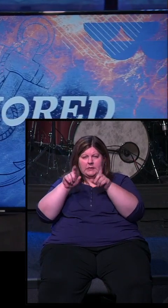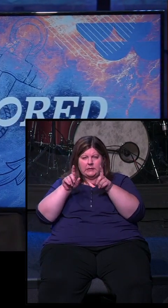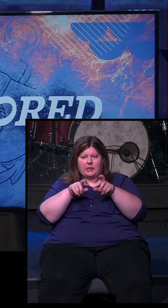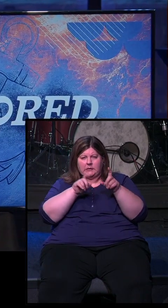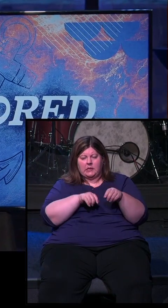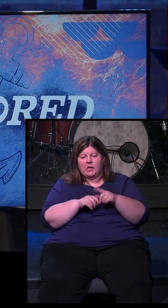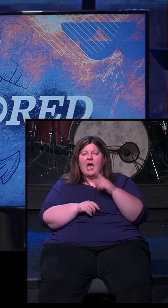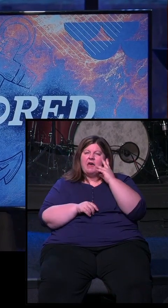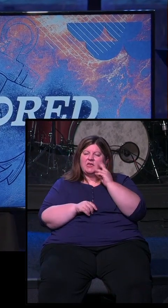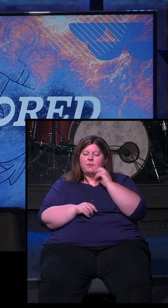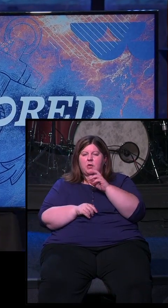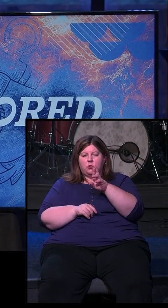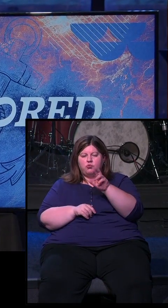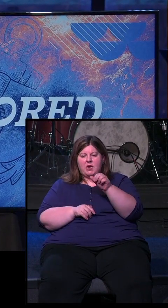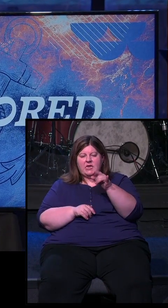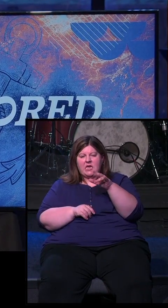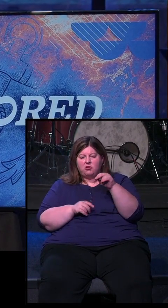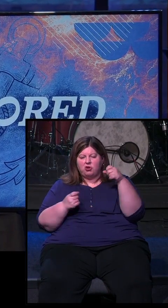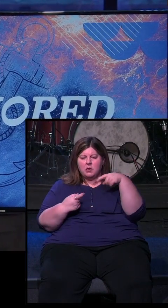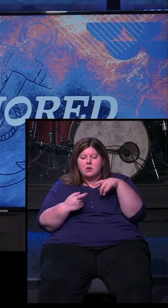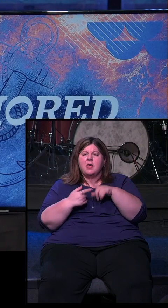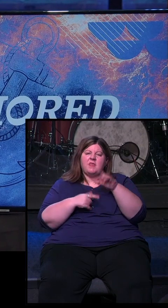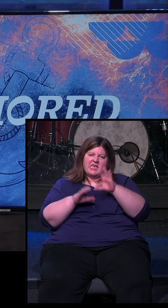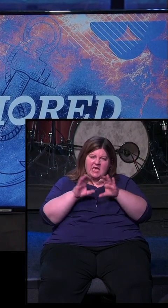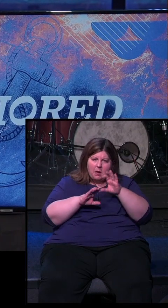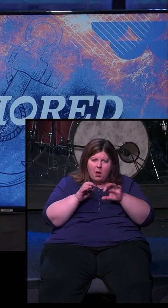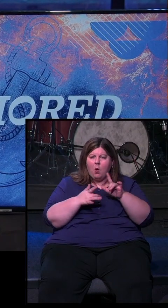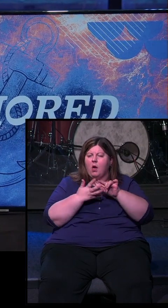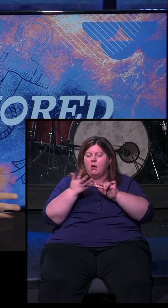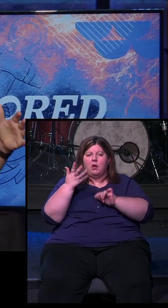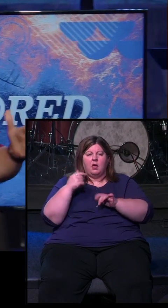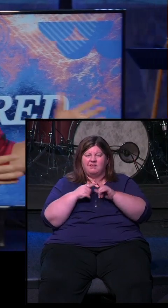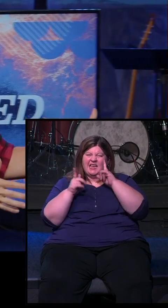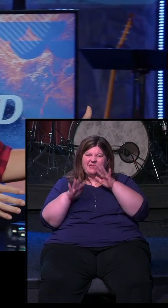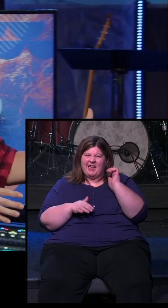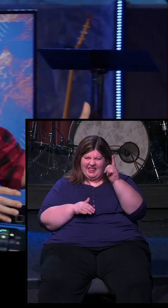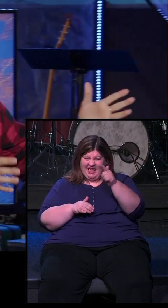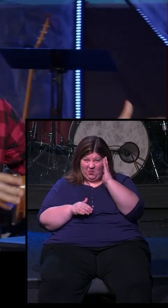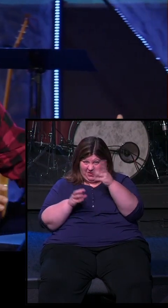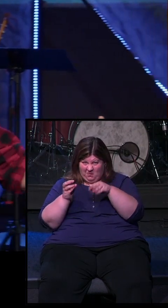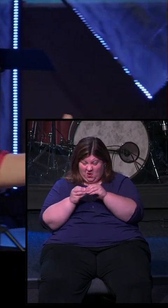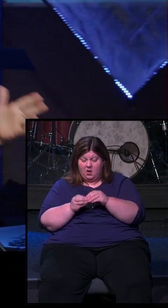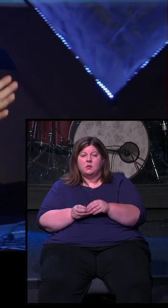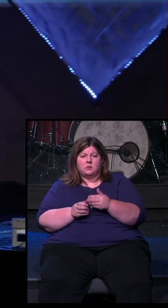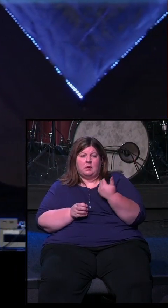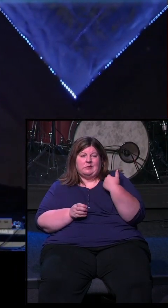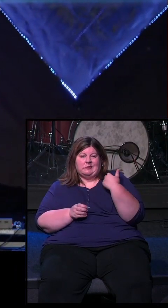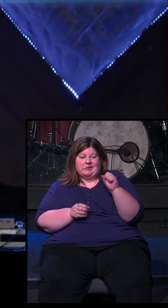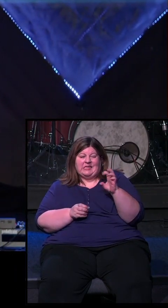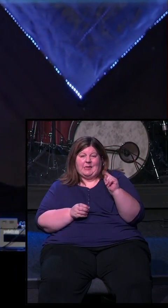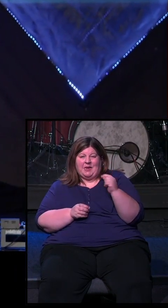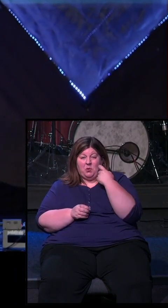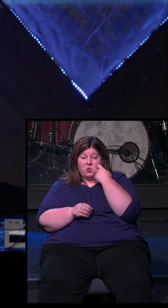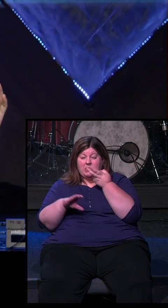radiation and then a round of chemotherapy. And at some point, they're expecting there's probably going to be more. And so September was when I just had my